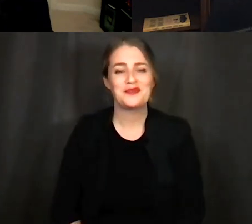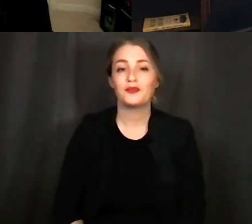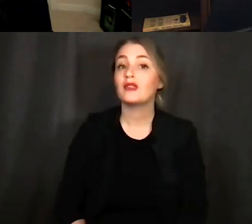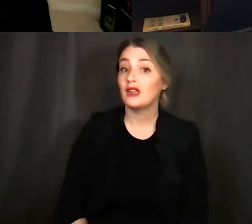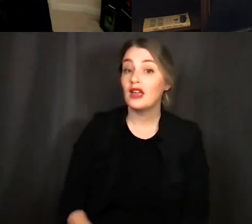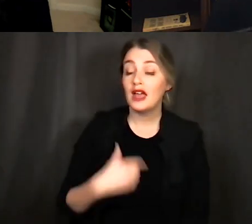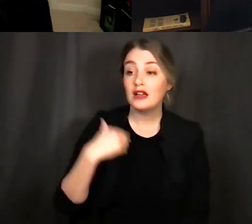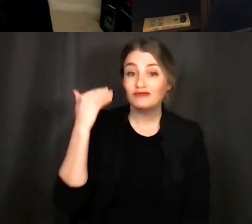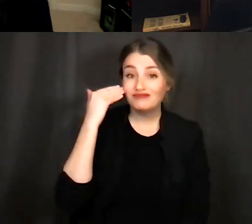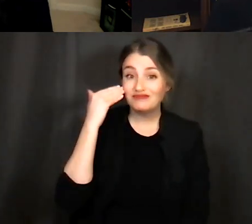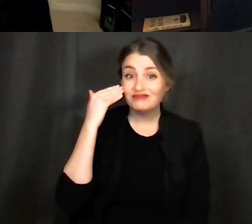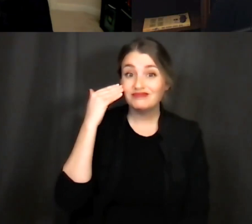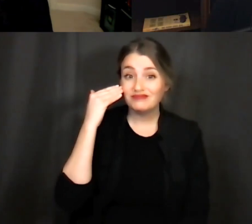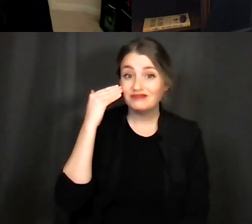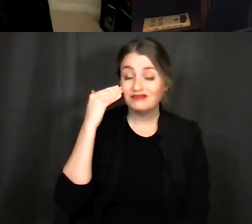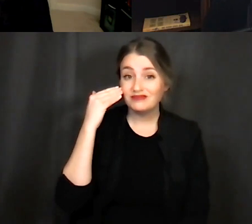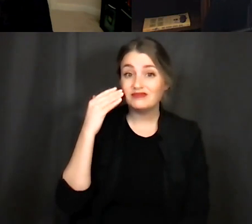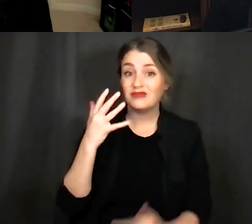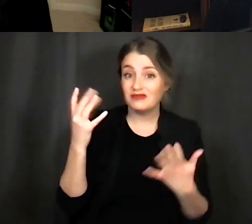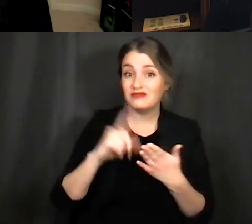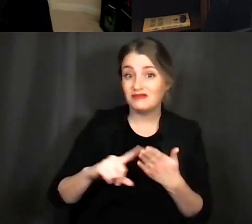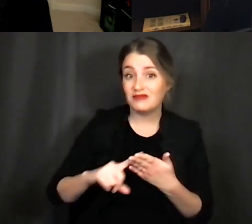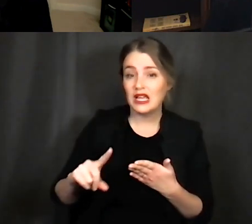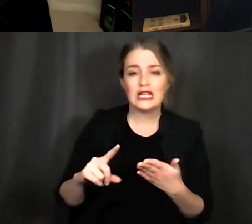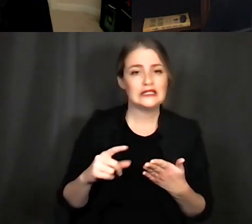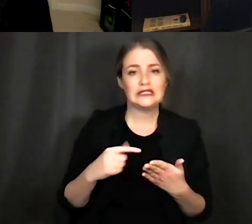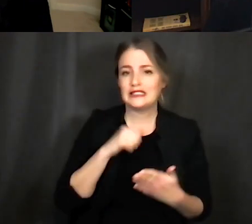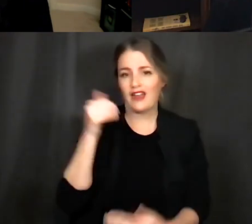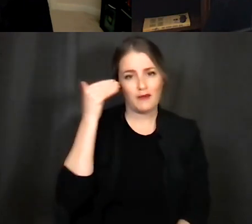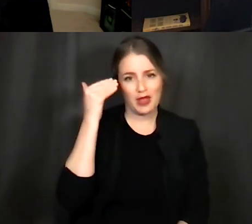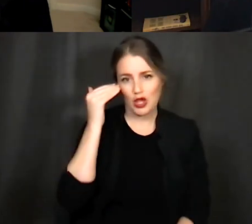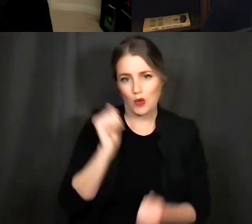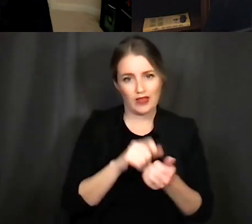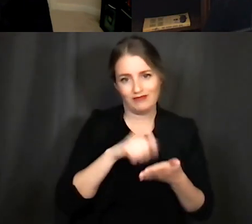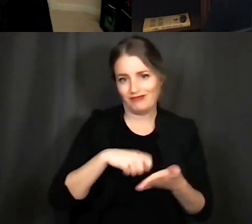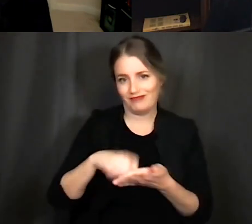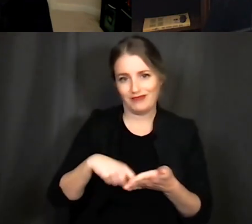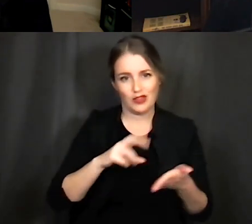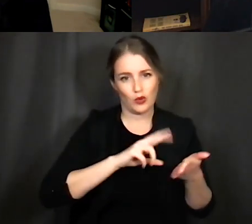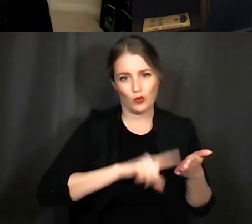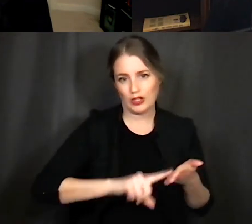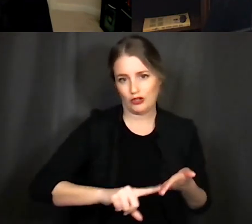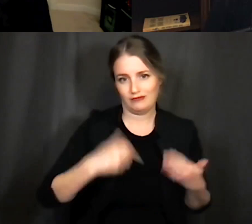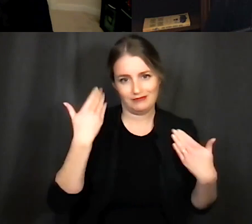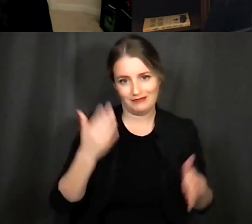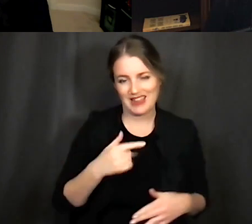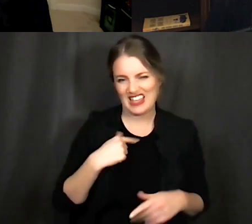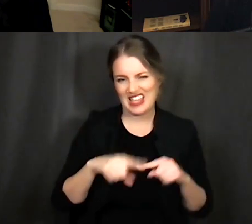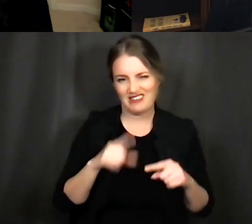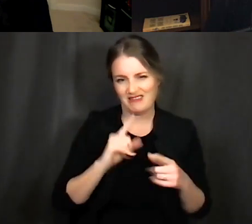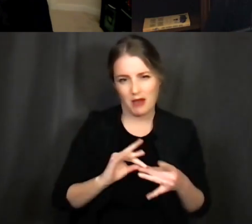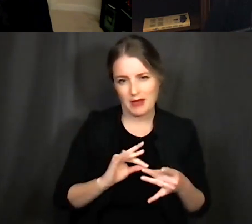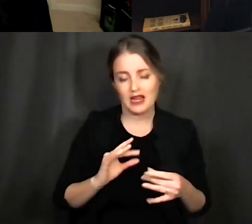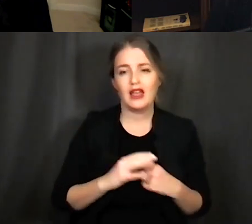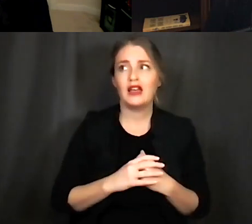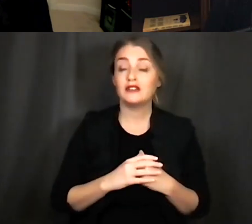I know that there has been uh a lot done I am not familiar with the literature so I couldn't comment about it I know that there's been quite a quite a